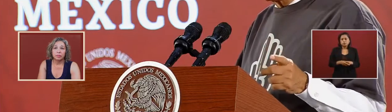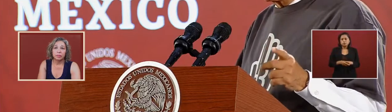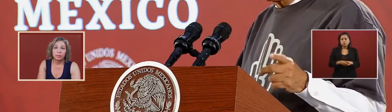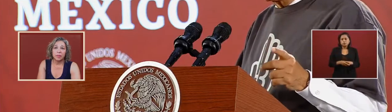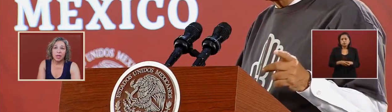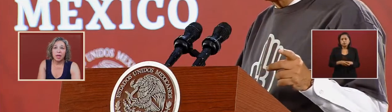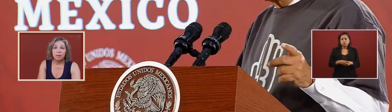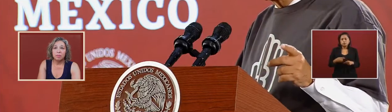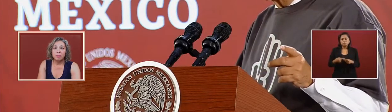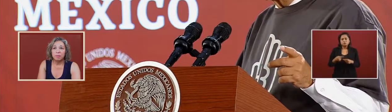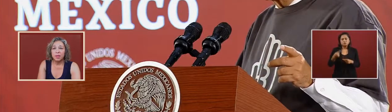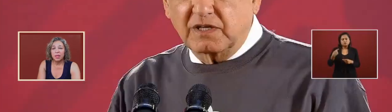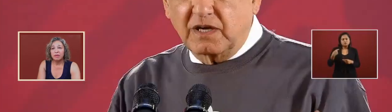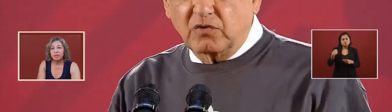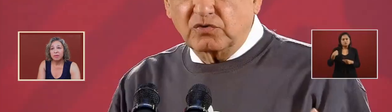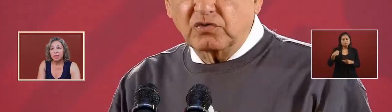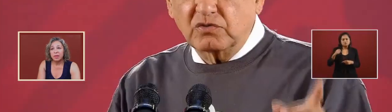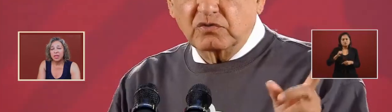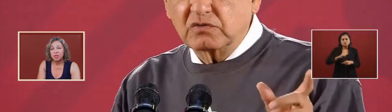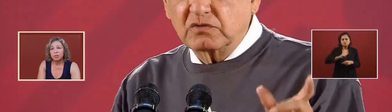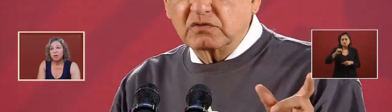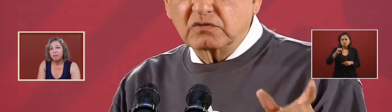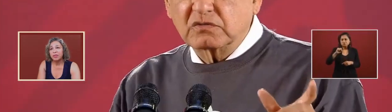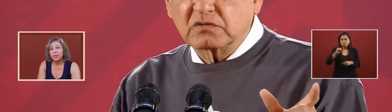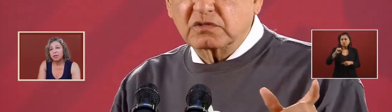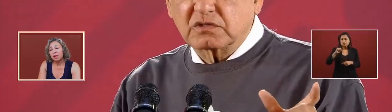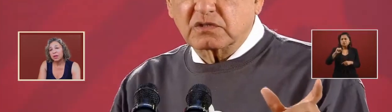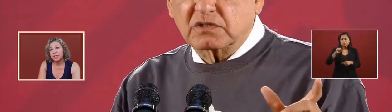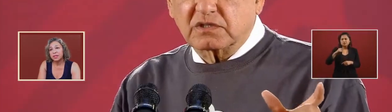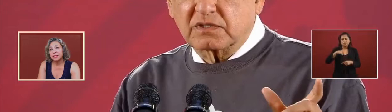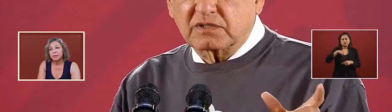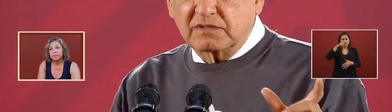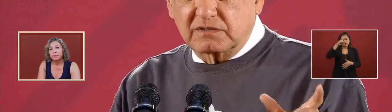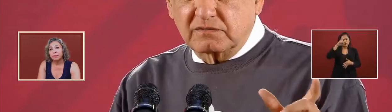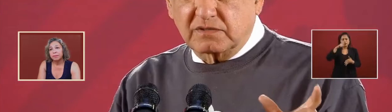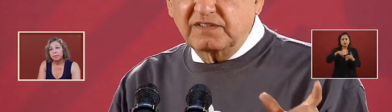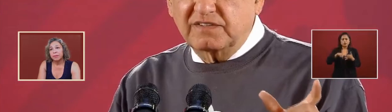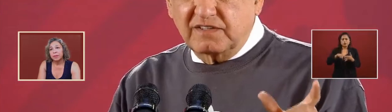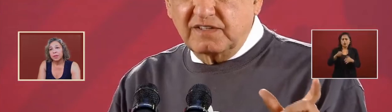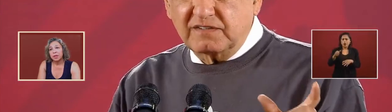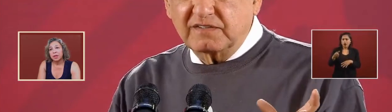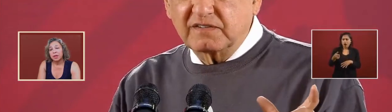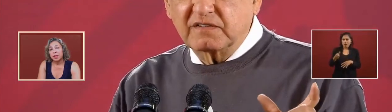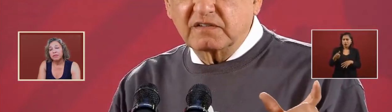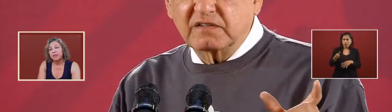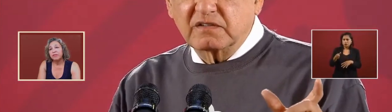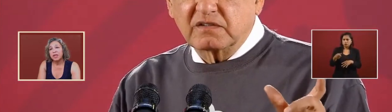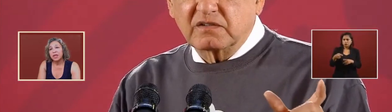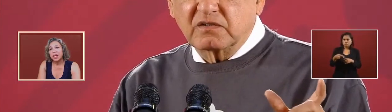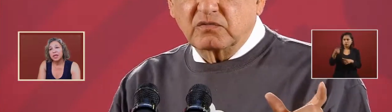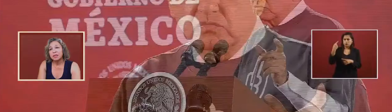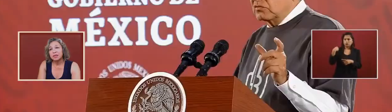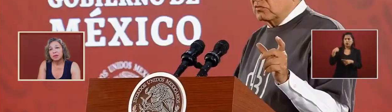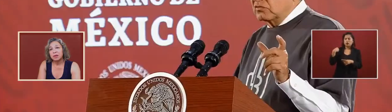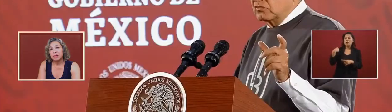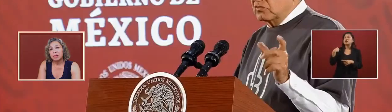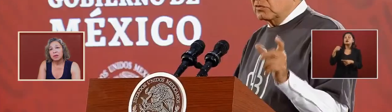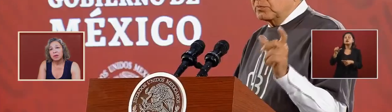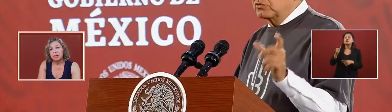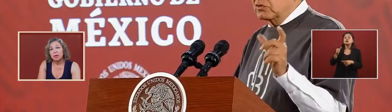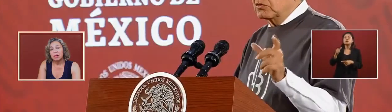i believe they told me since august in 15 days